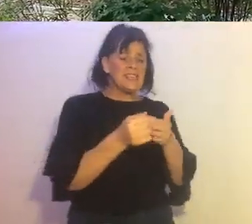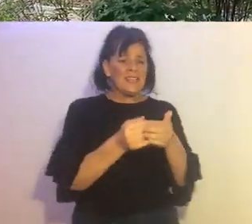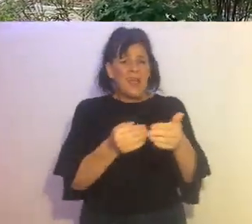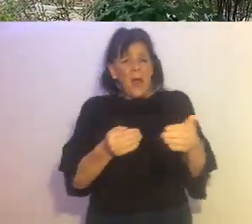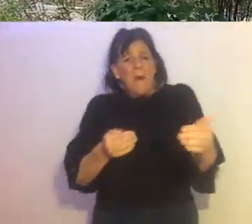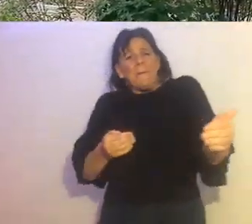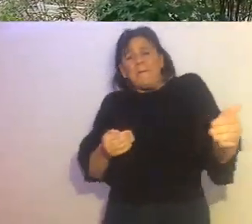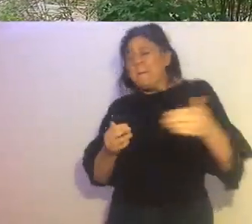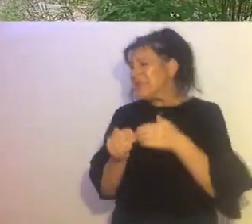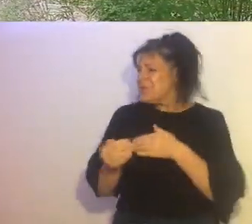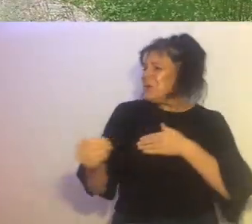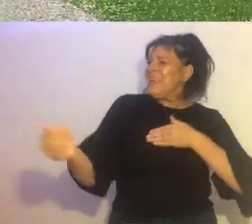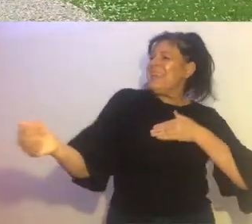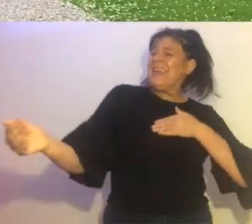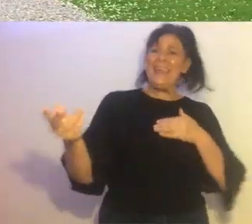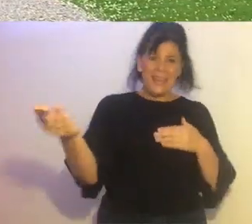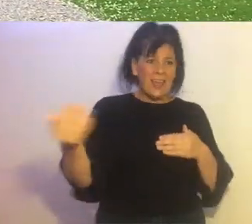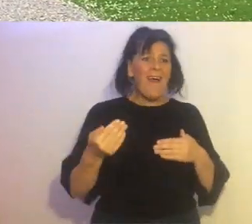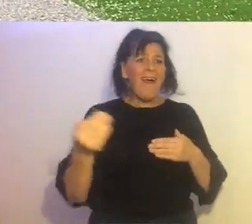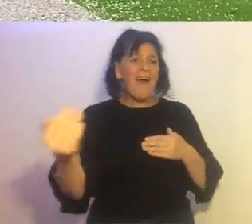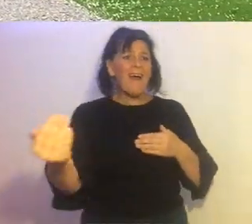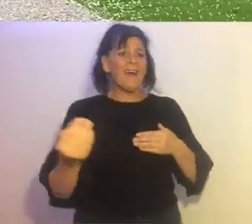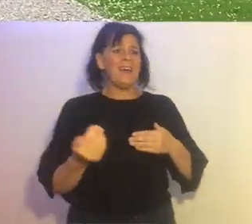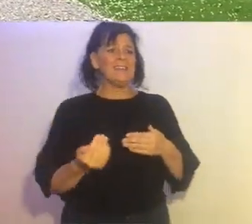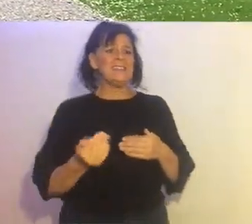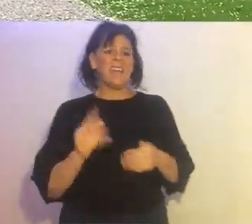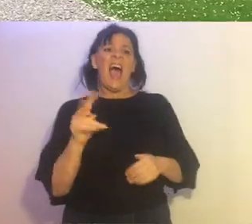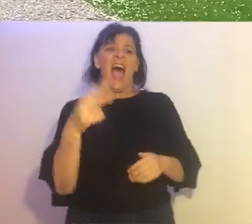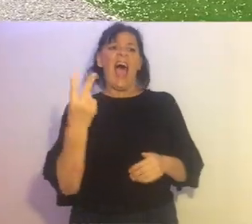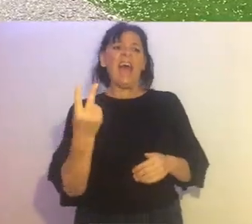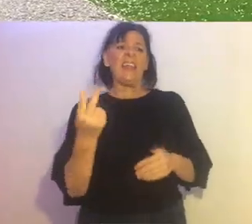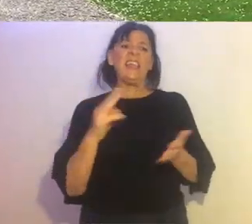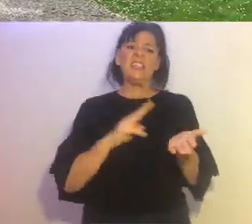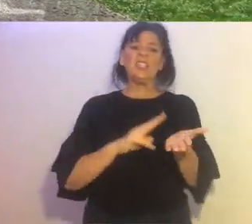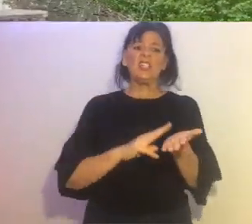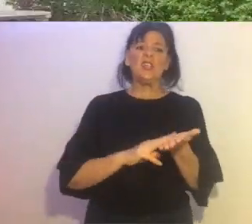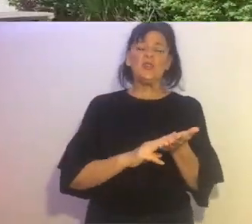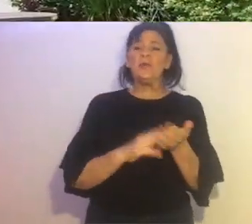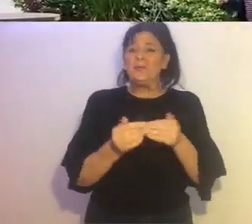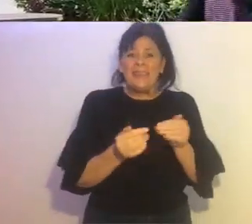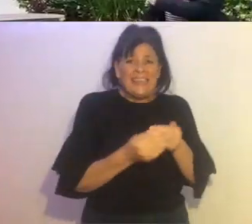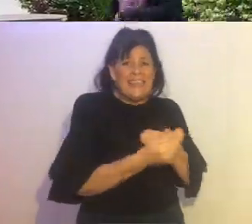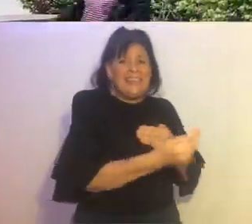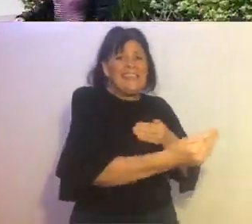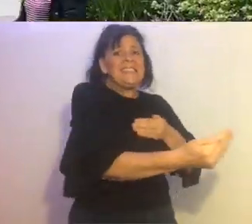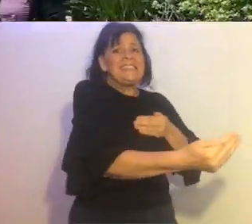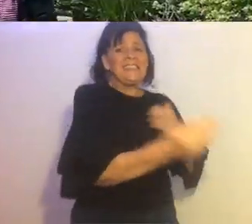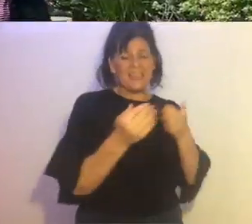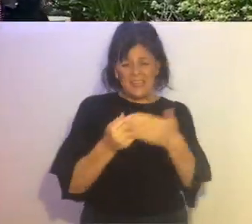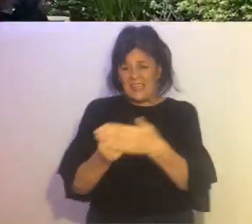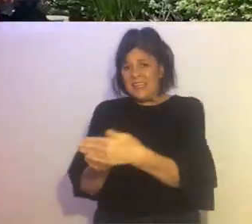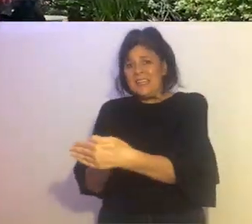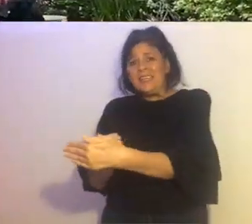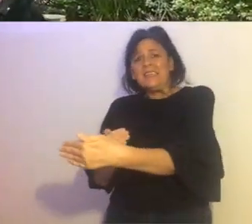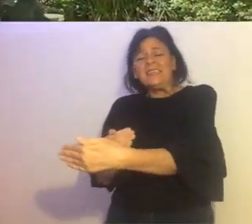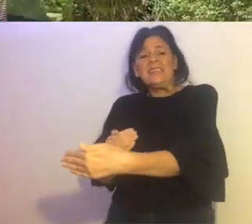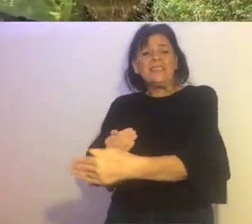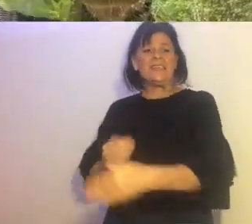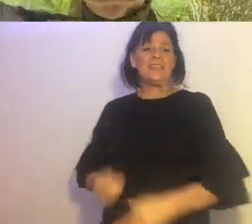between us, at least two meters.